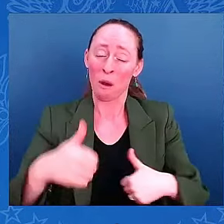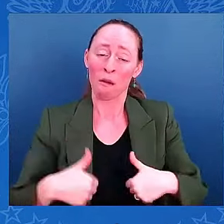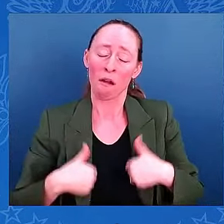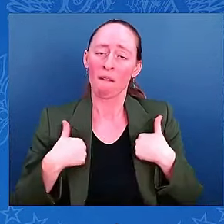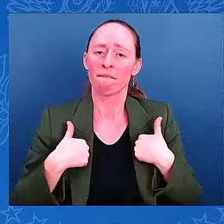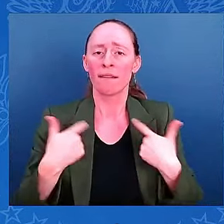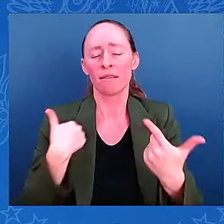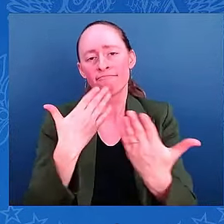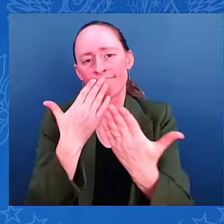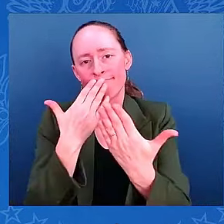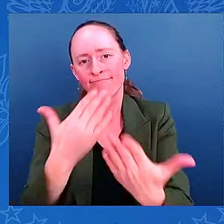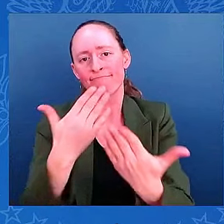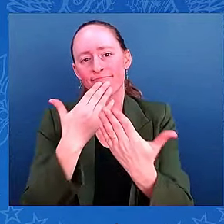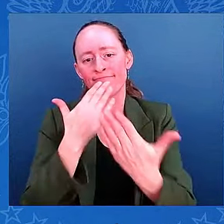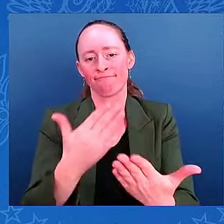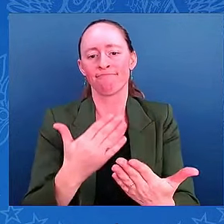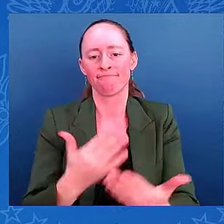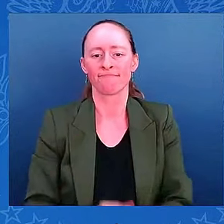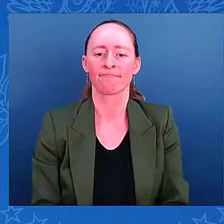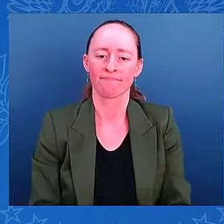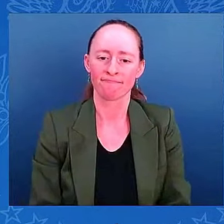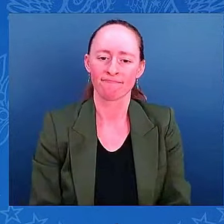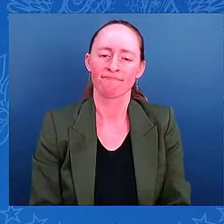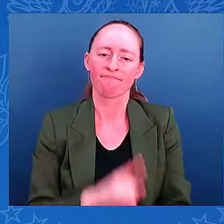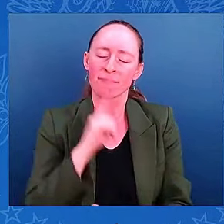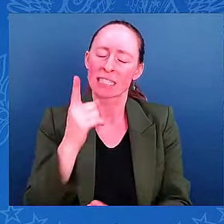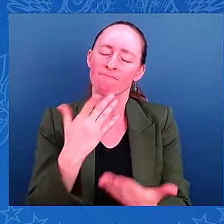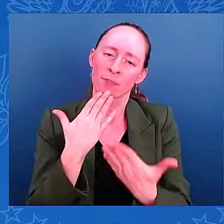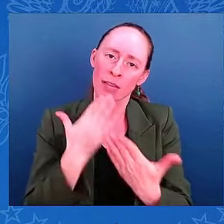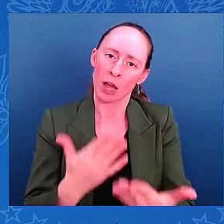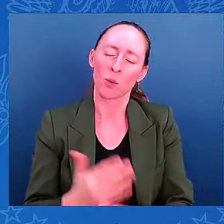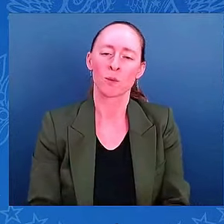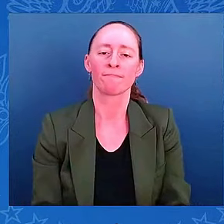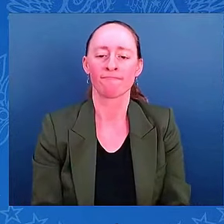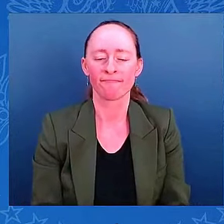bottom of our heart. Thank you. Thank you. Thank you. Sorry.